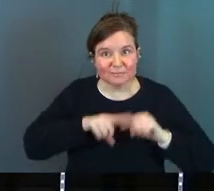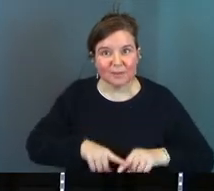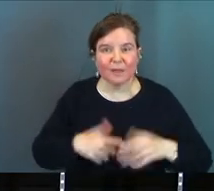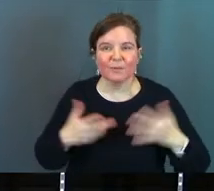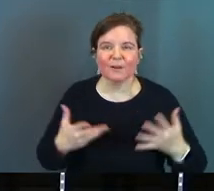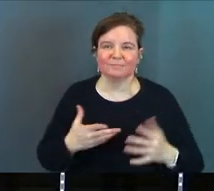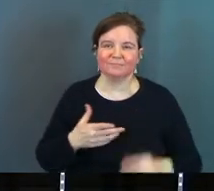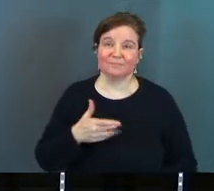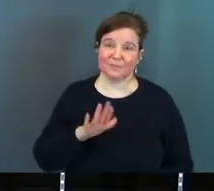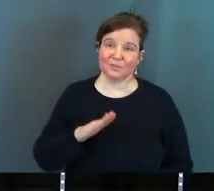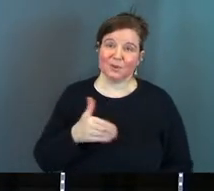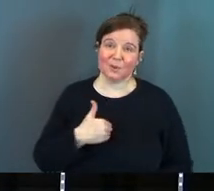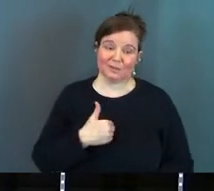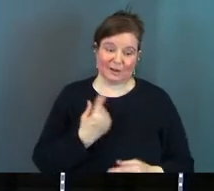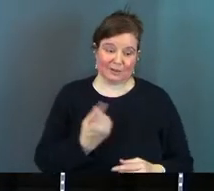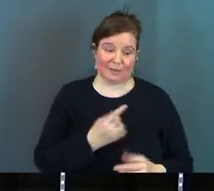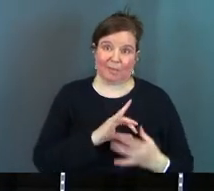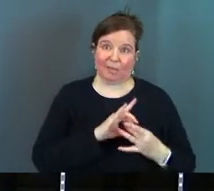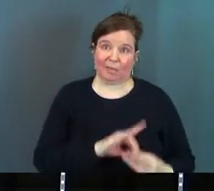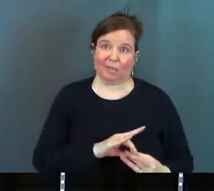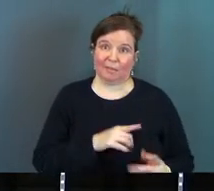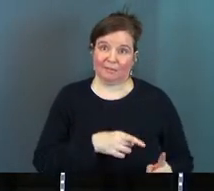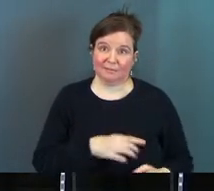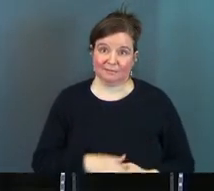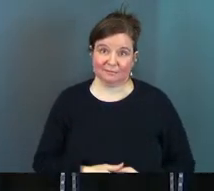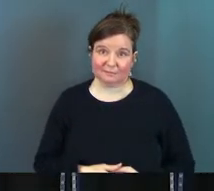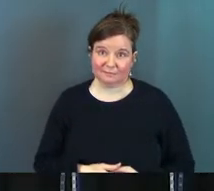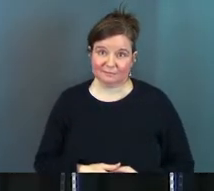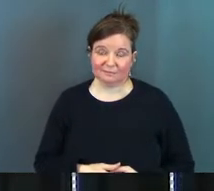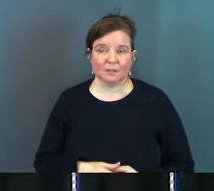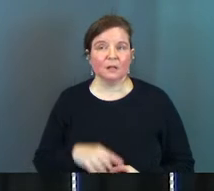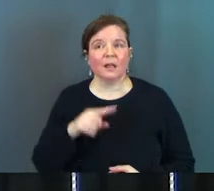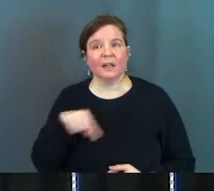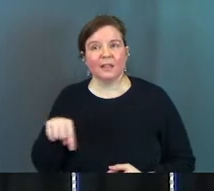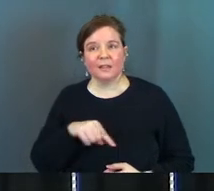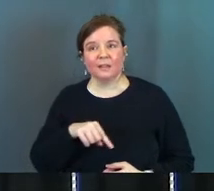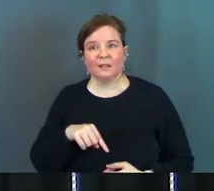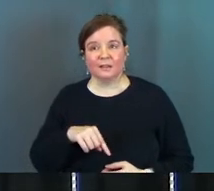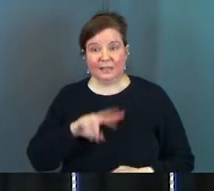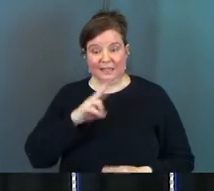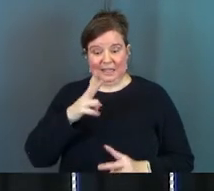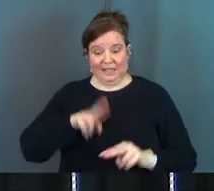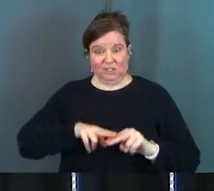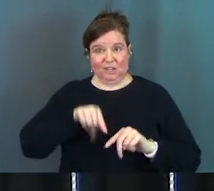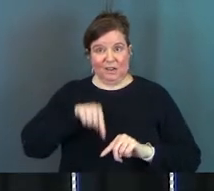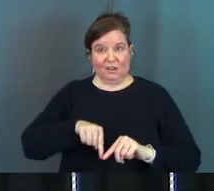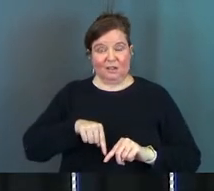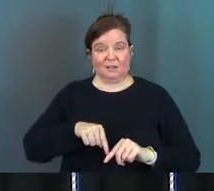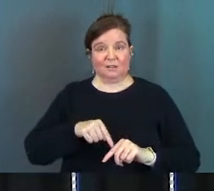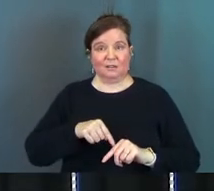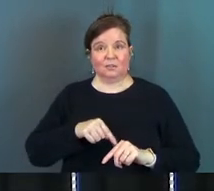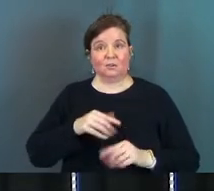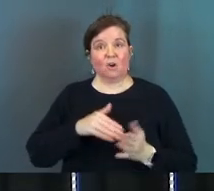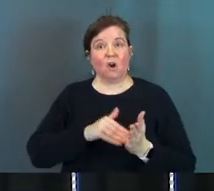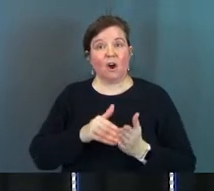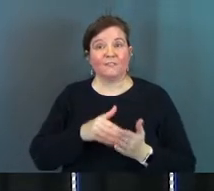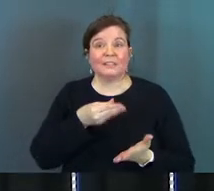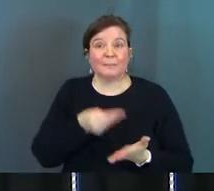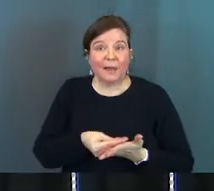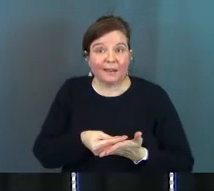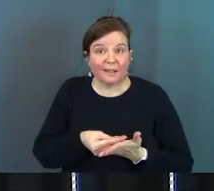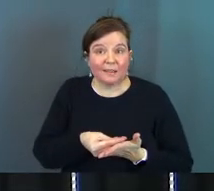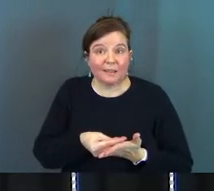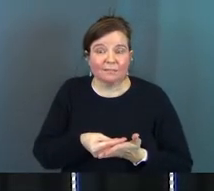is you're sold out to something see these guys they're sold out often to money